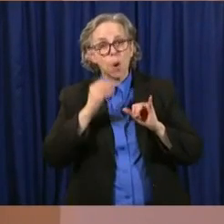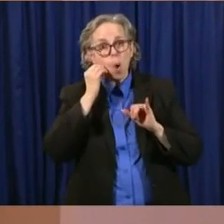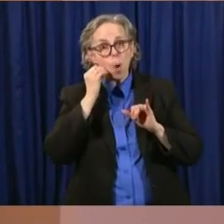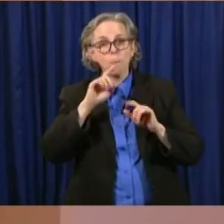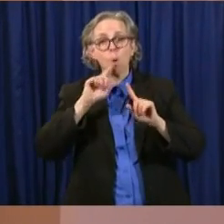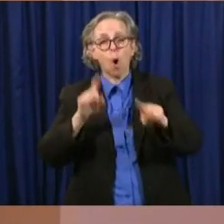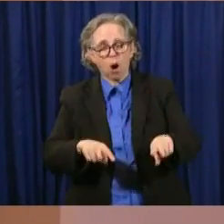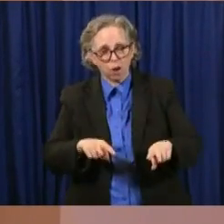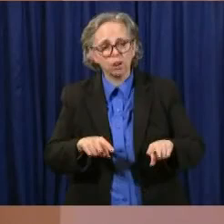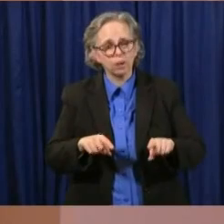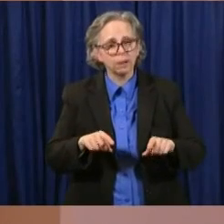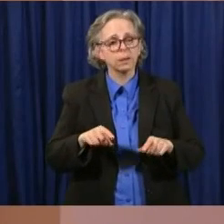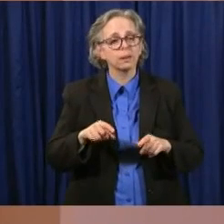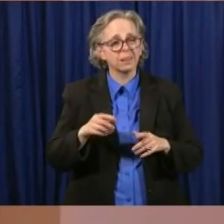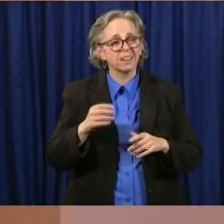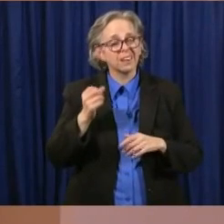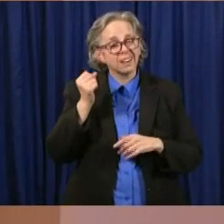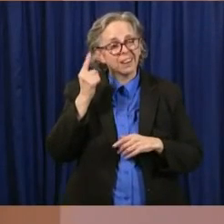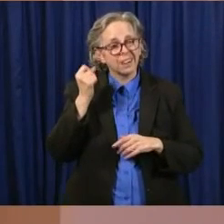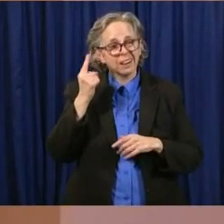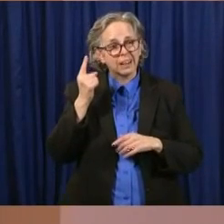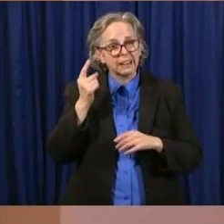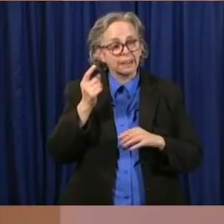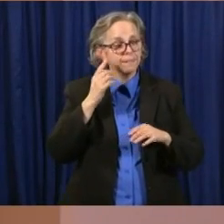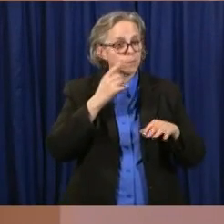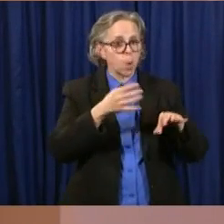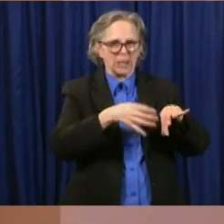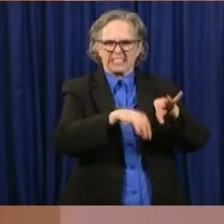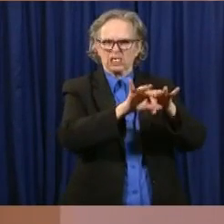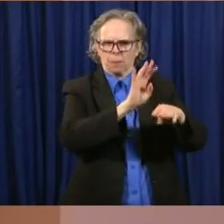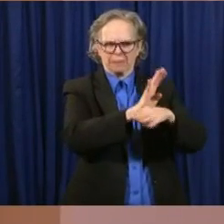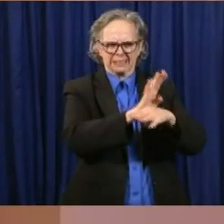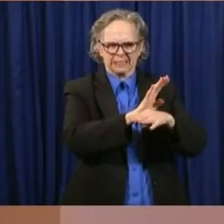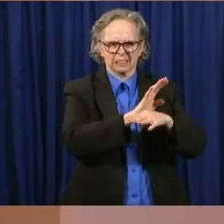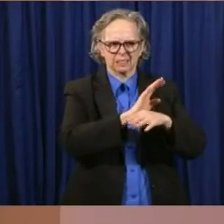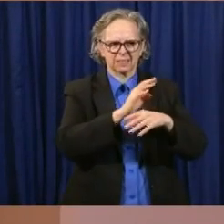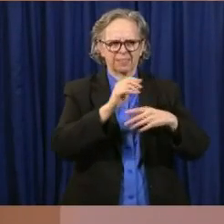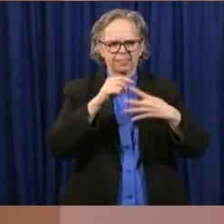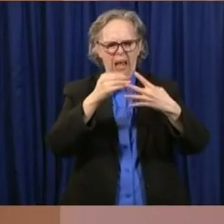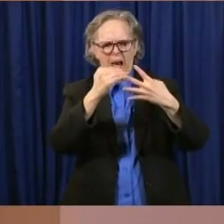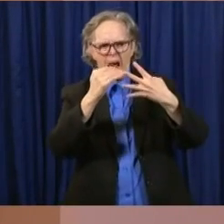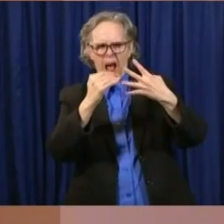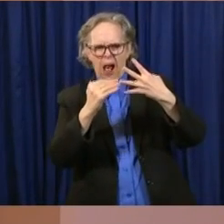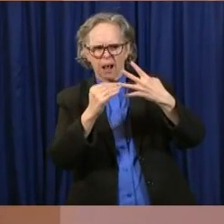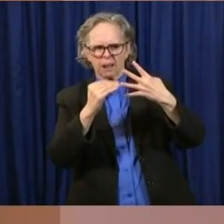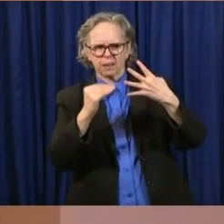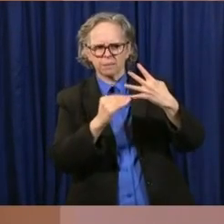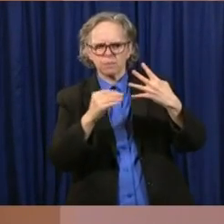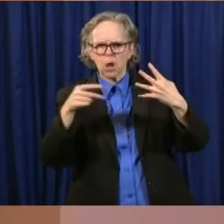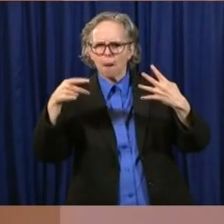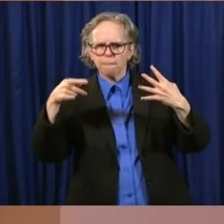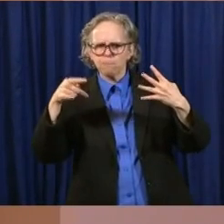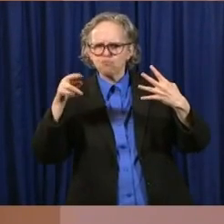of protocols that businesses must take to make sure that their workplace is safe.